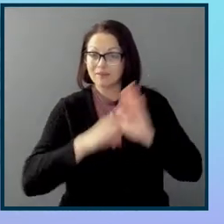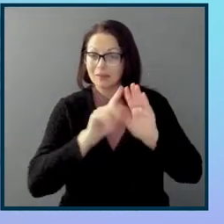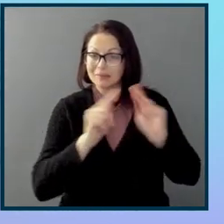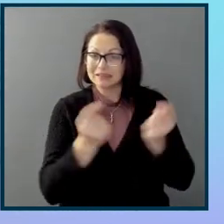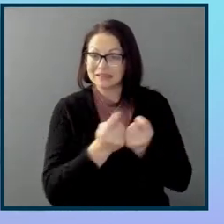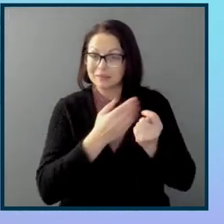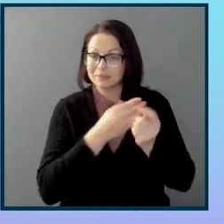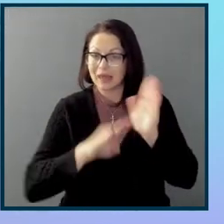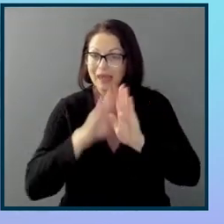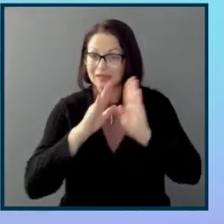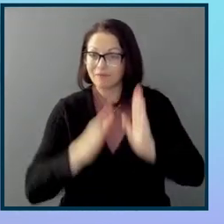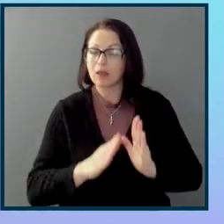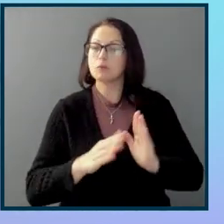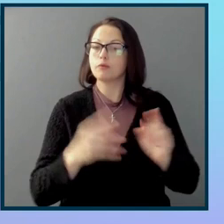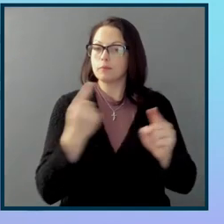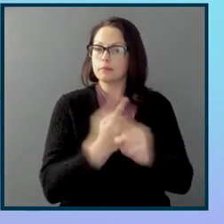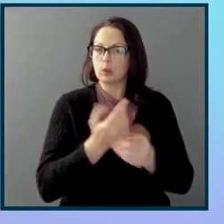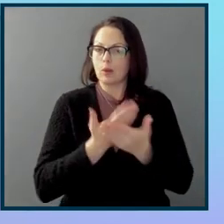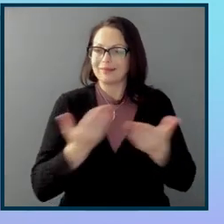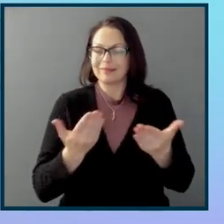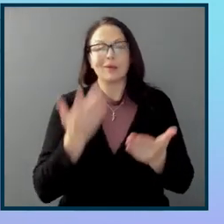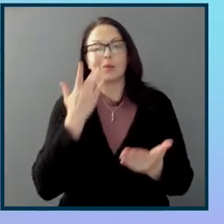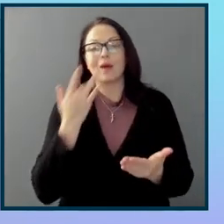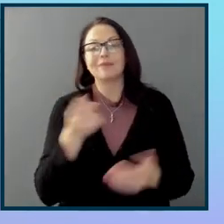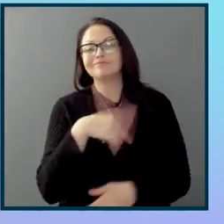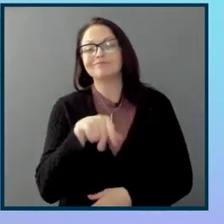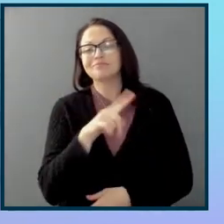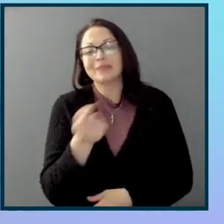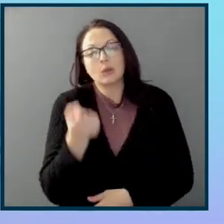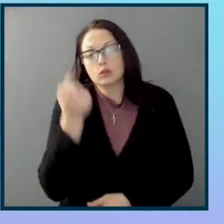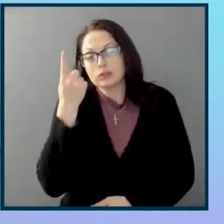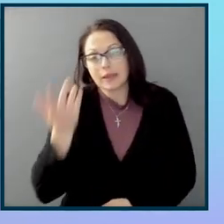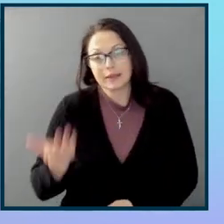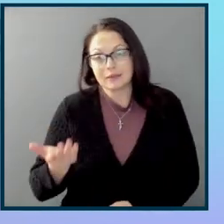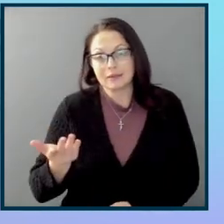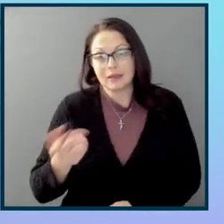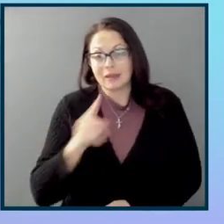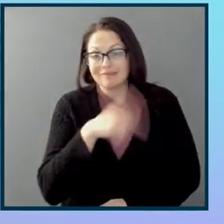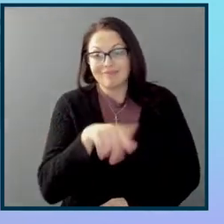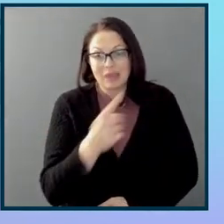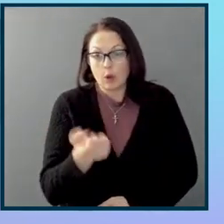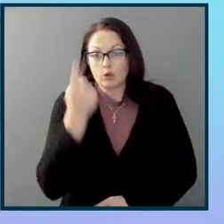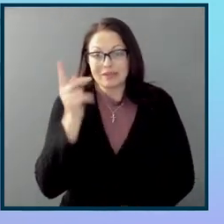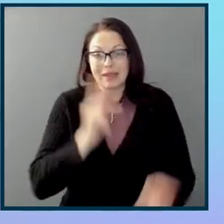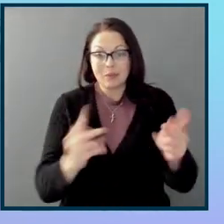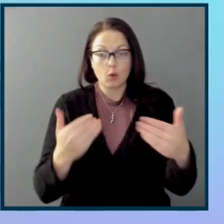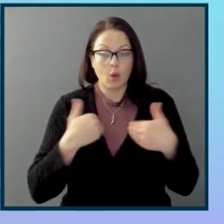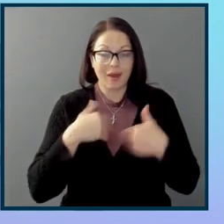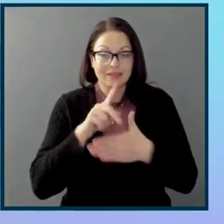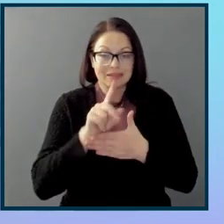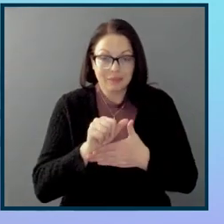really doing the right thing is they don't really understand. First of all, they don't really understand people with disabilities and the